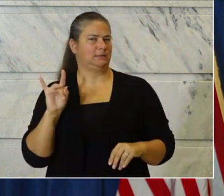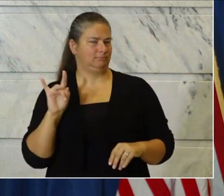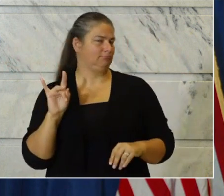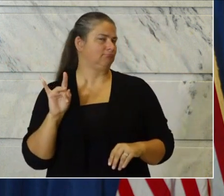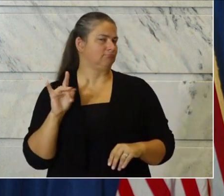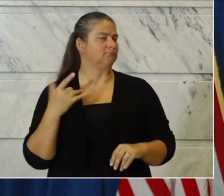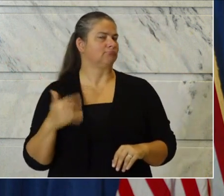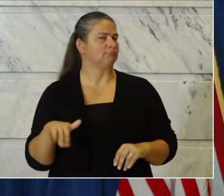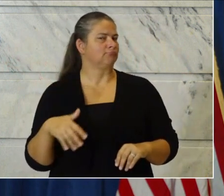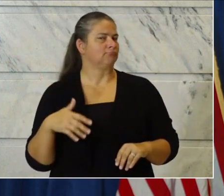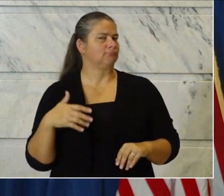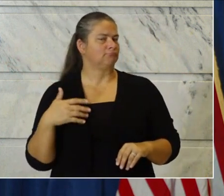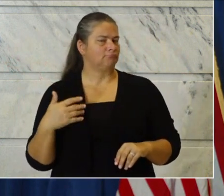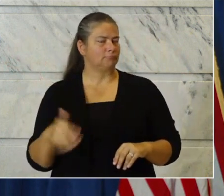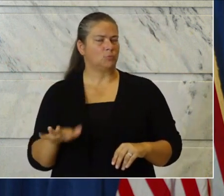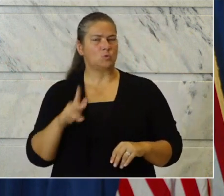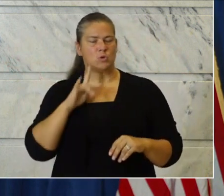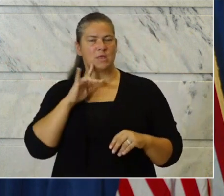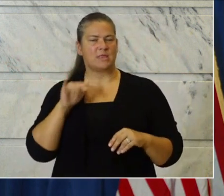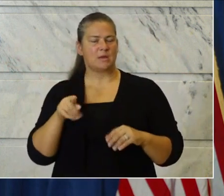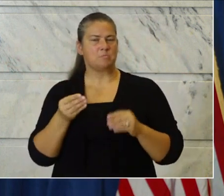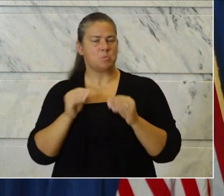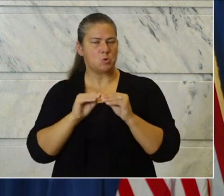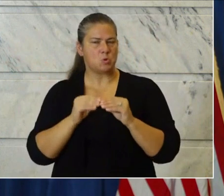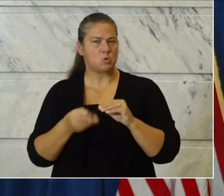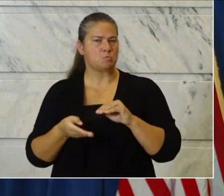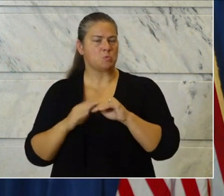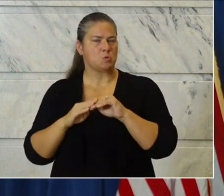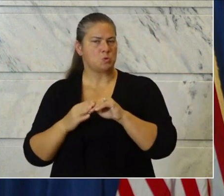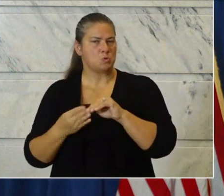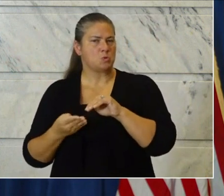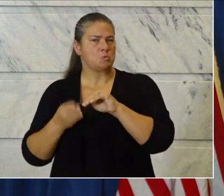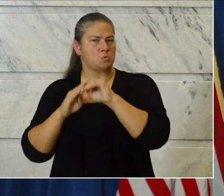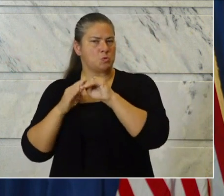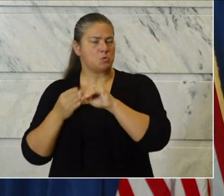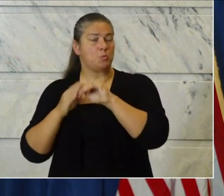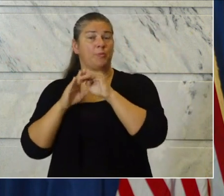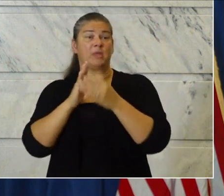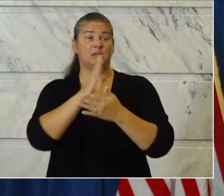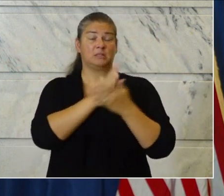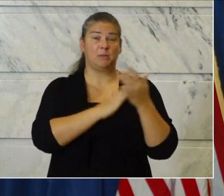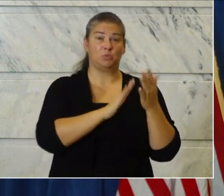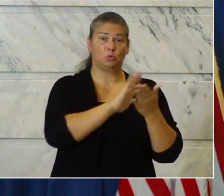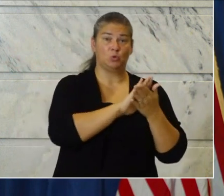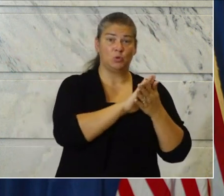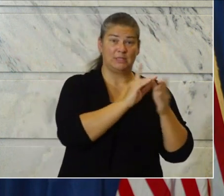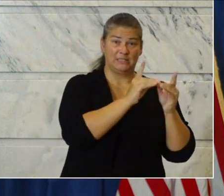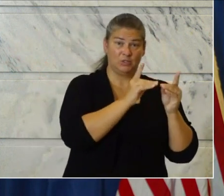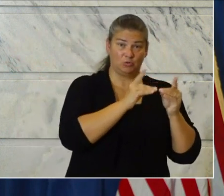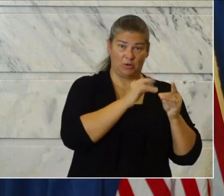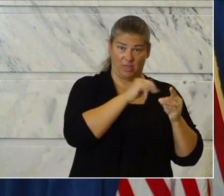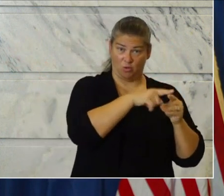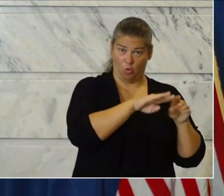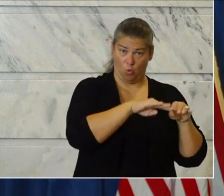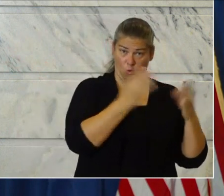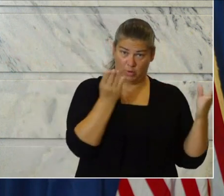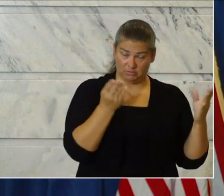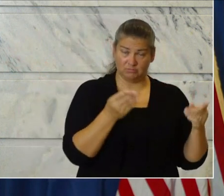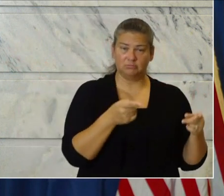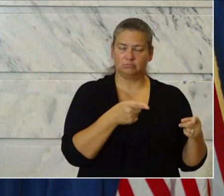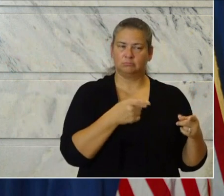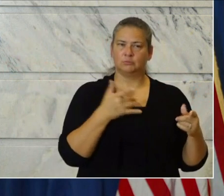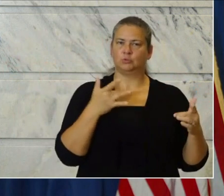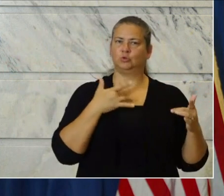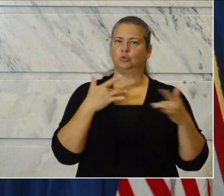larger and larger piece. Some school districts that either are opening or have opened, some concerning